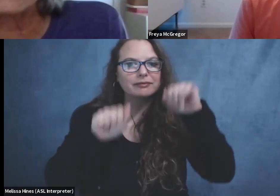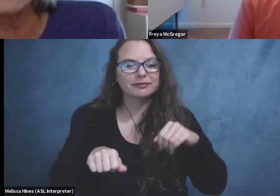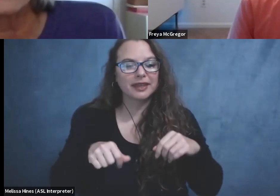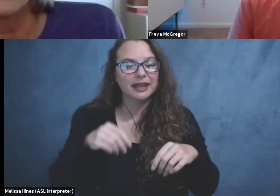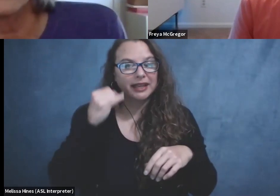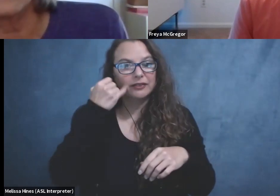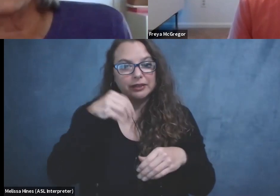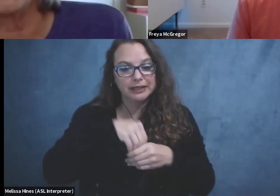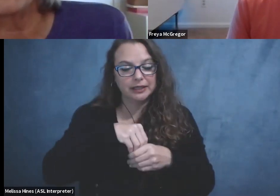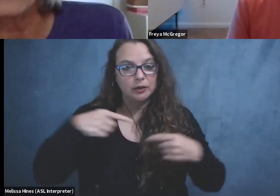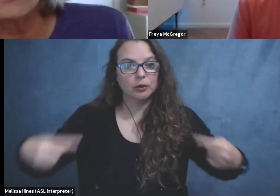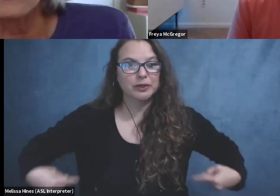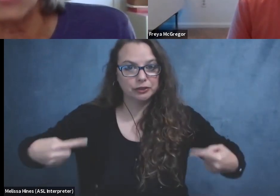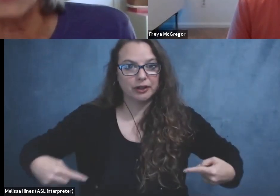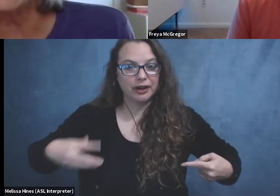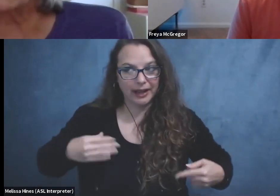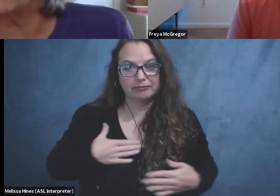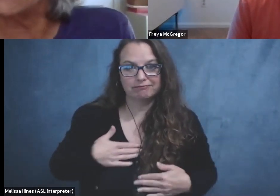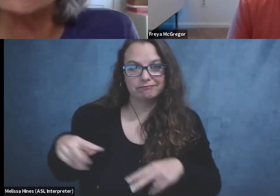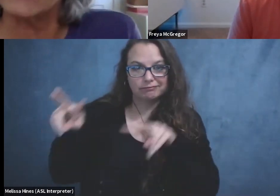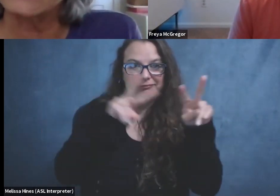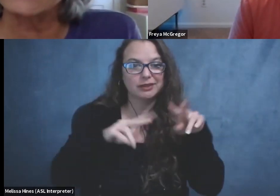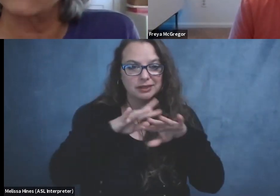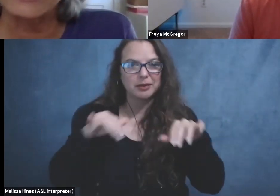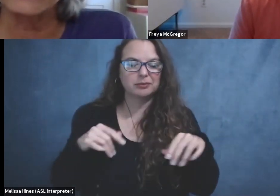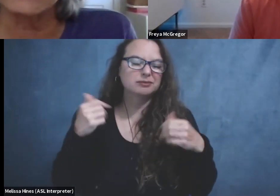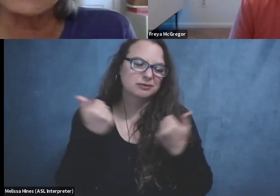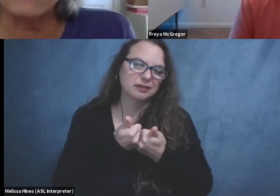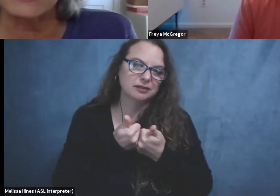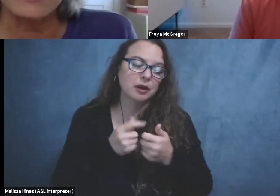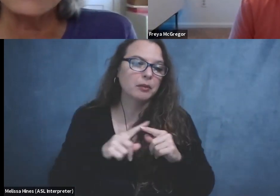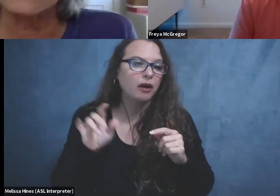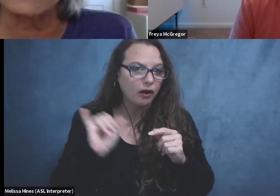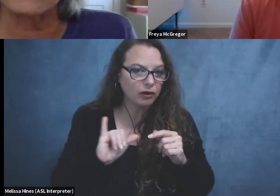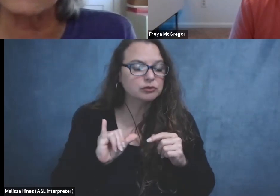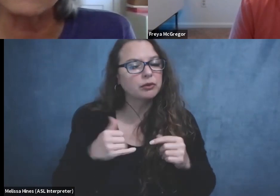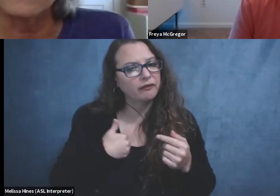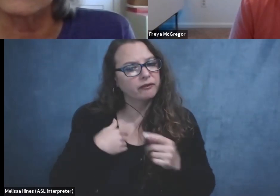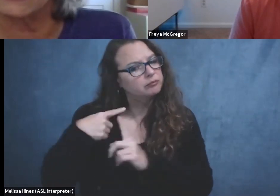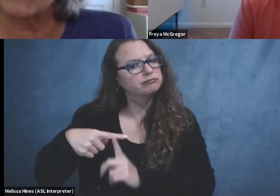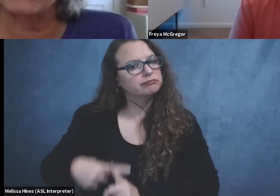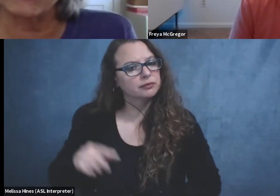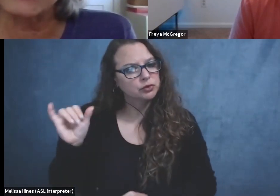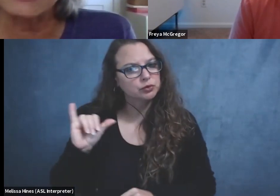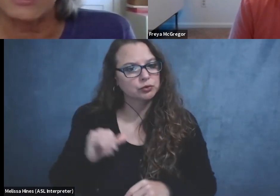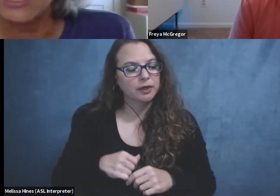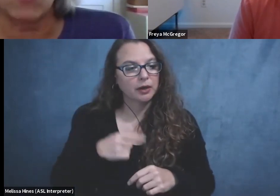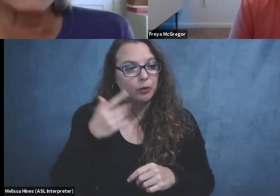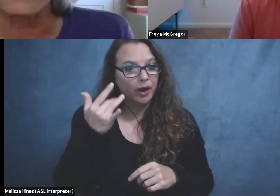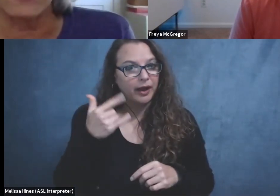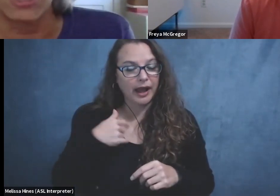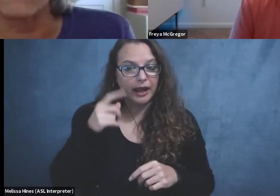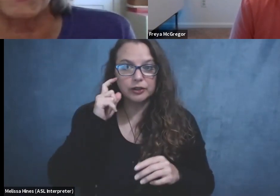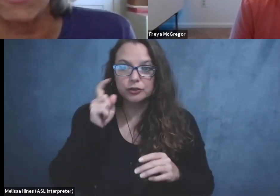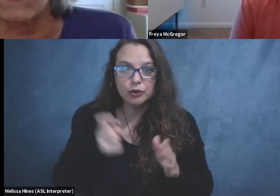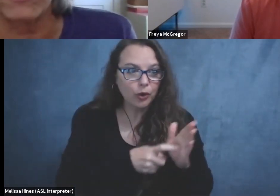birding has its, um, hardships, but it's also got its advantages. Cause I think I see things that other people don't see. Like I